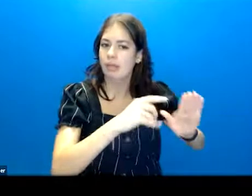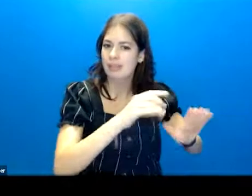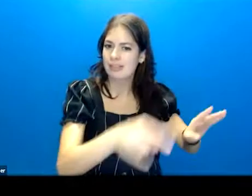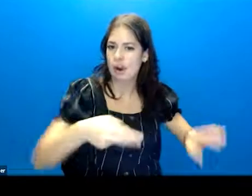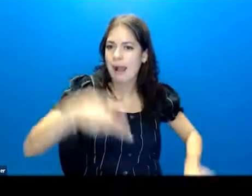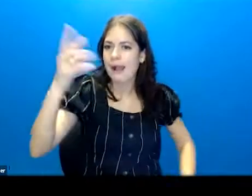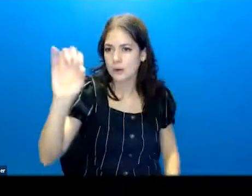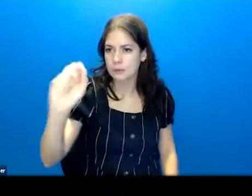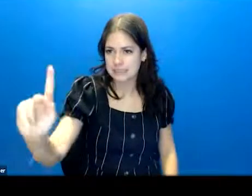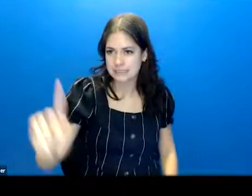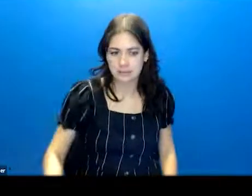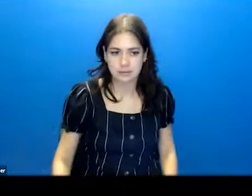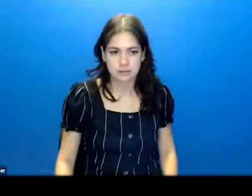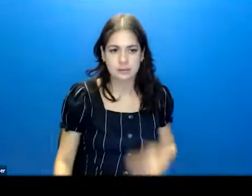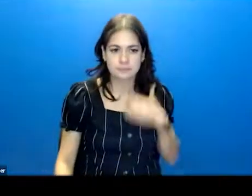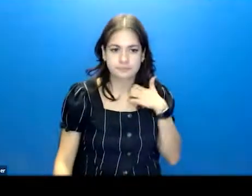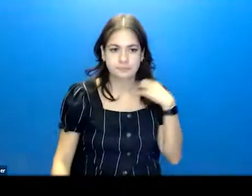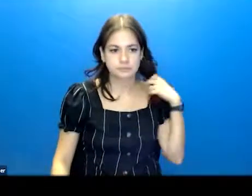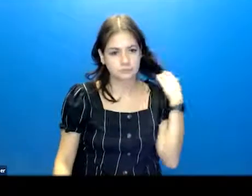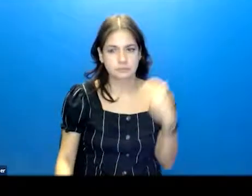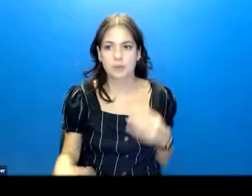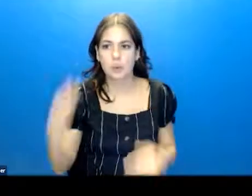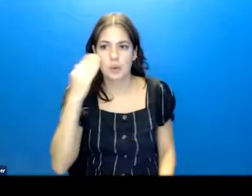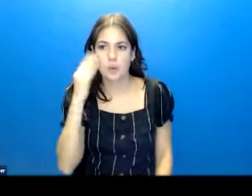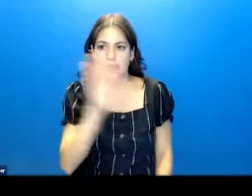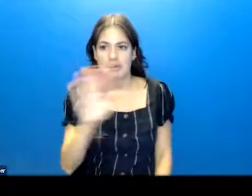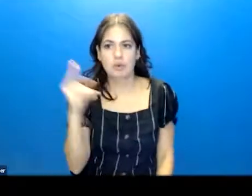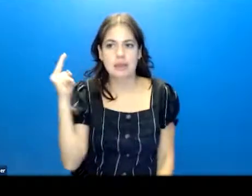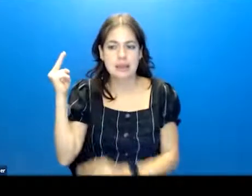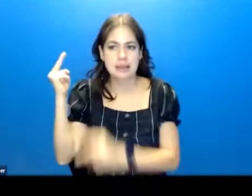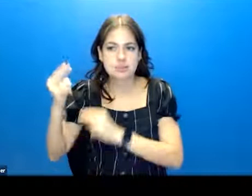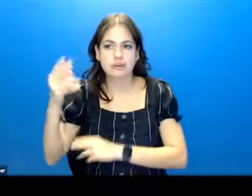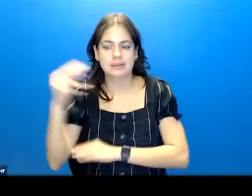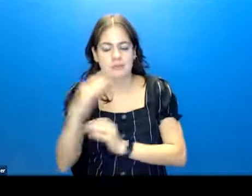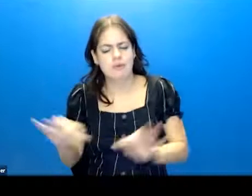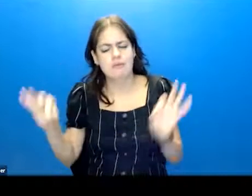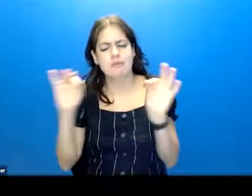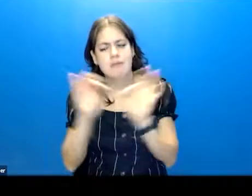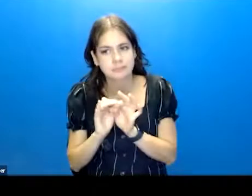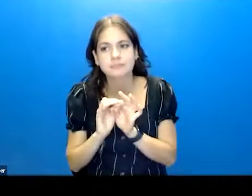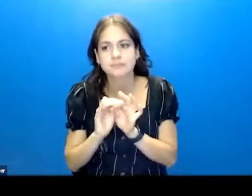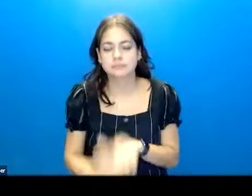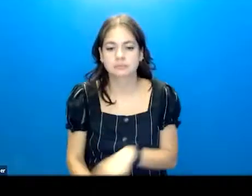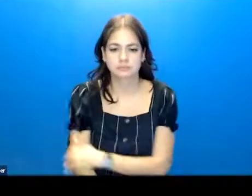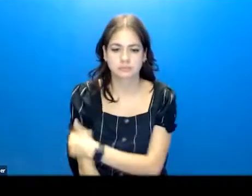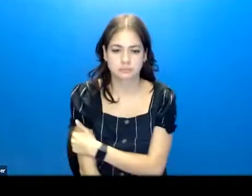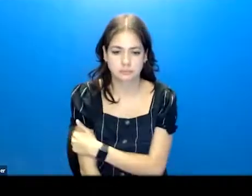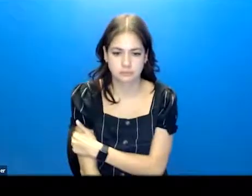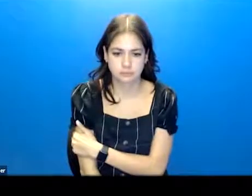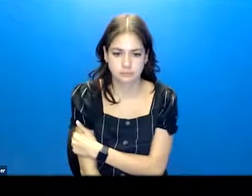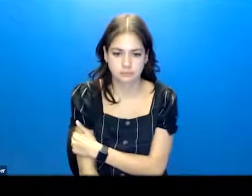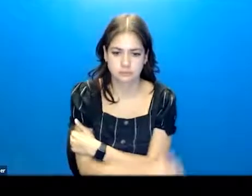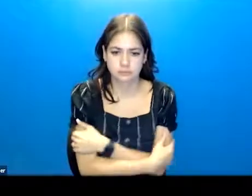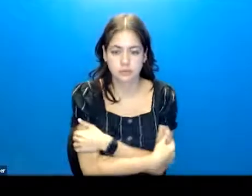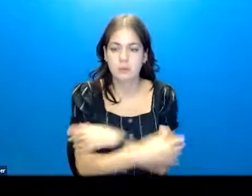at higher risk? And so this is why knowing this history is so important. What are the things that came